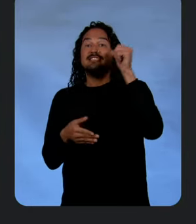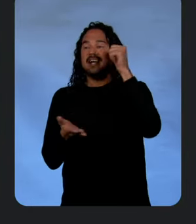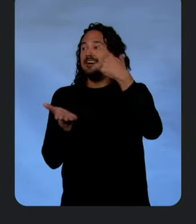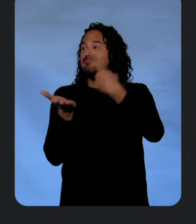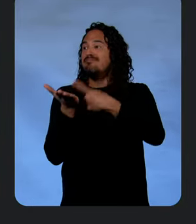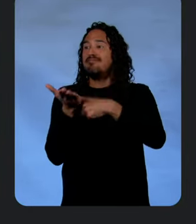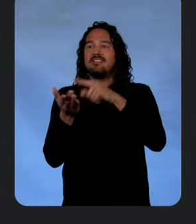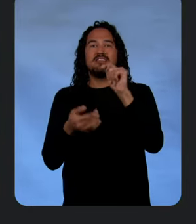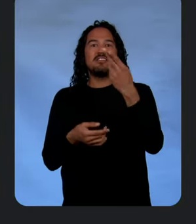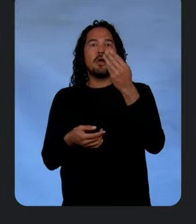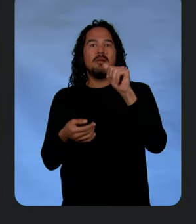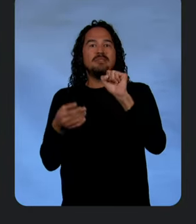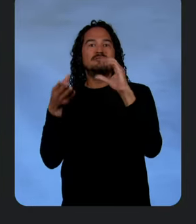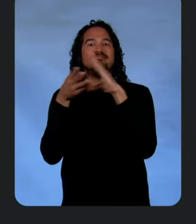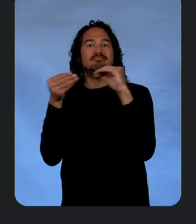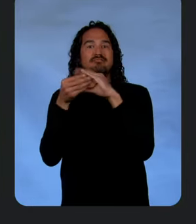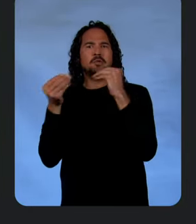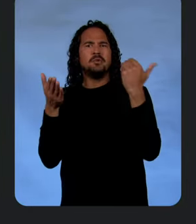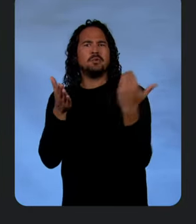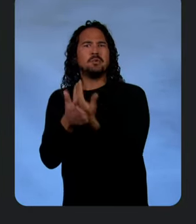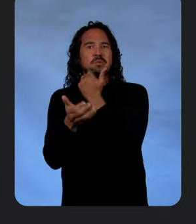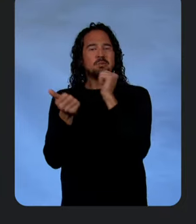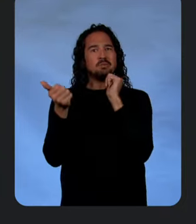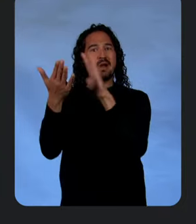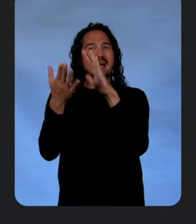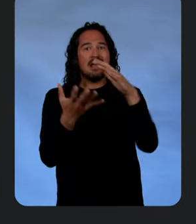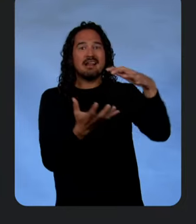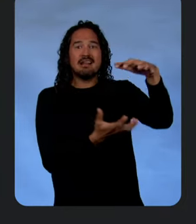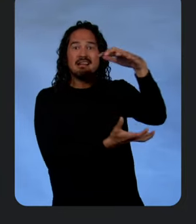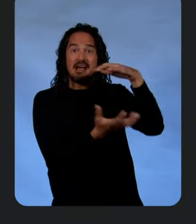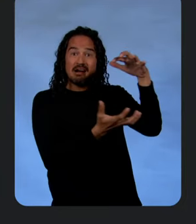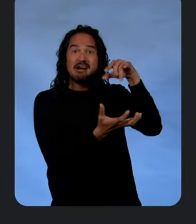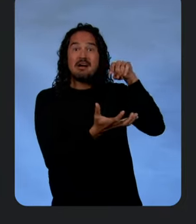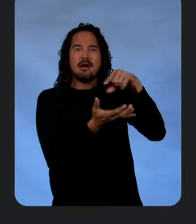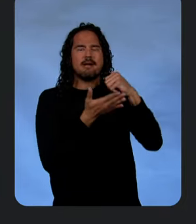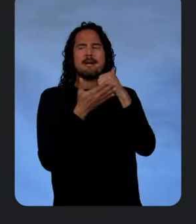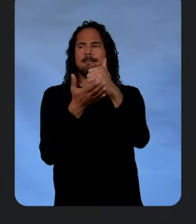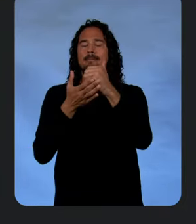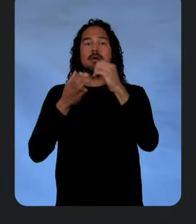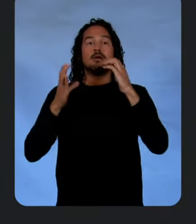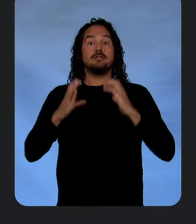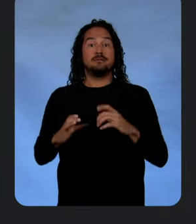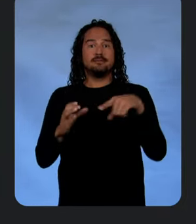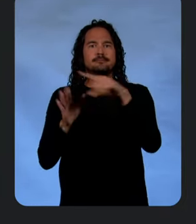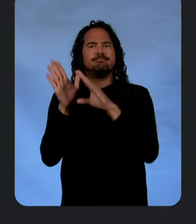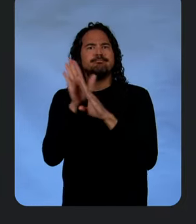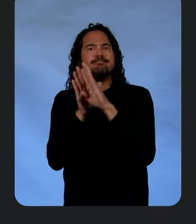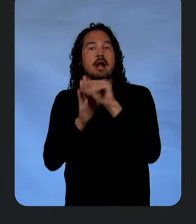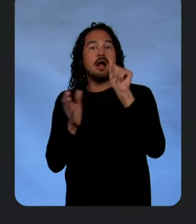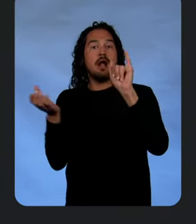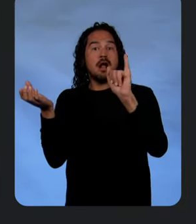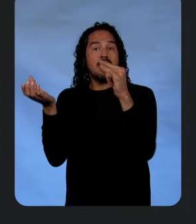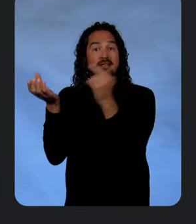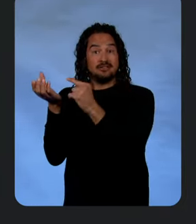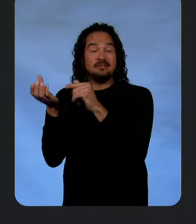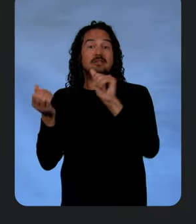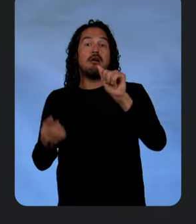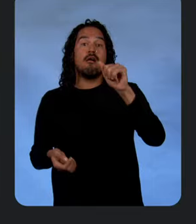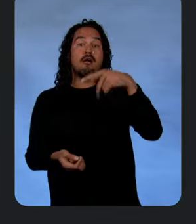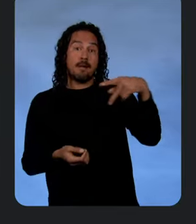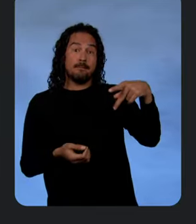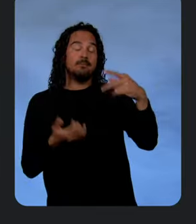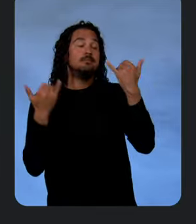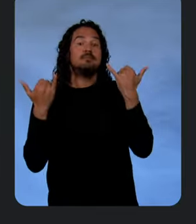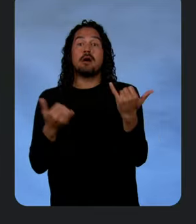talk about a new way to cloud. We are helping customers build AI agents and applications. And in today's keynote,